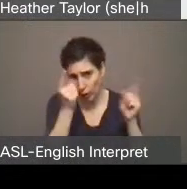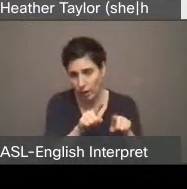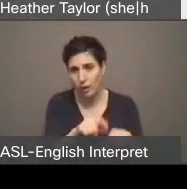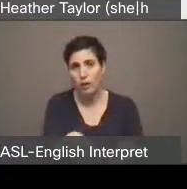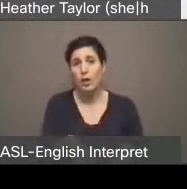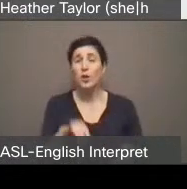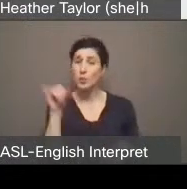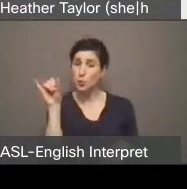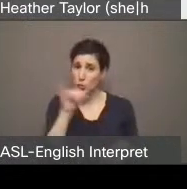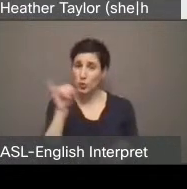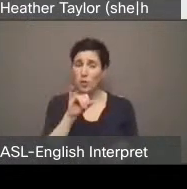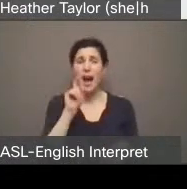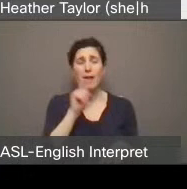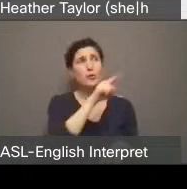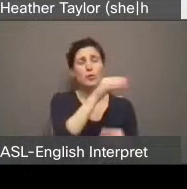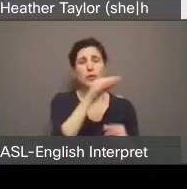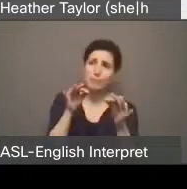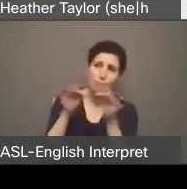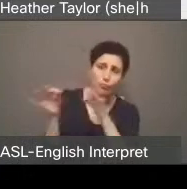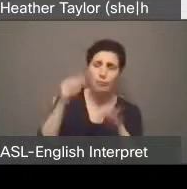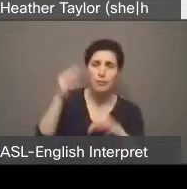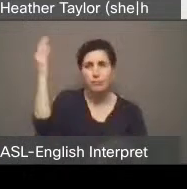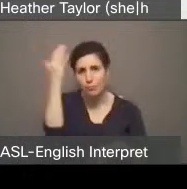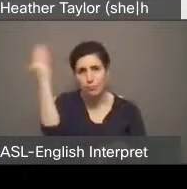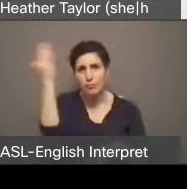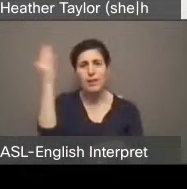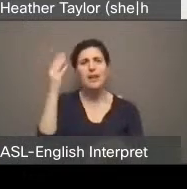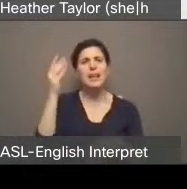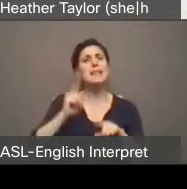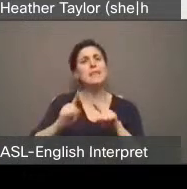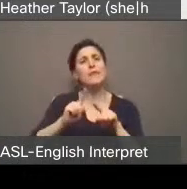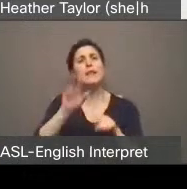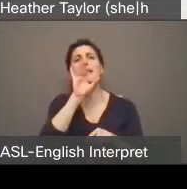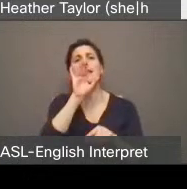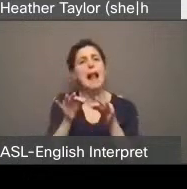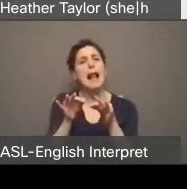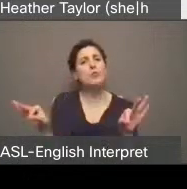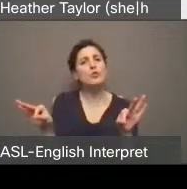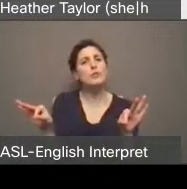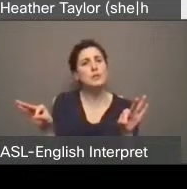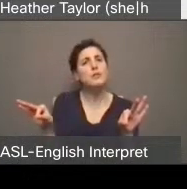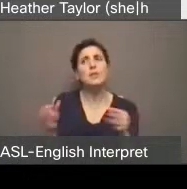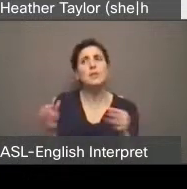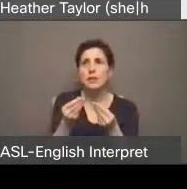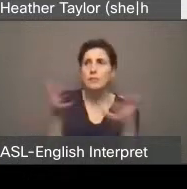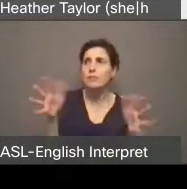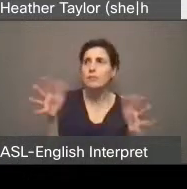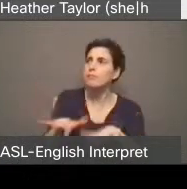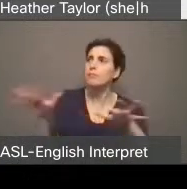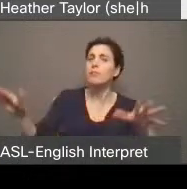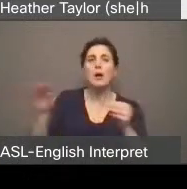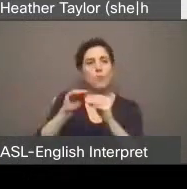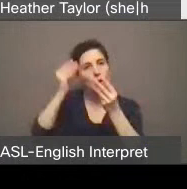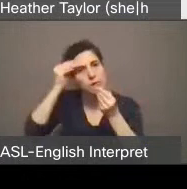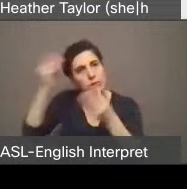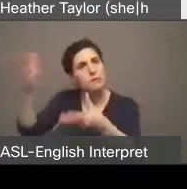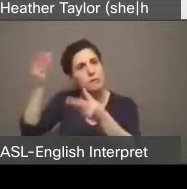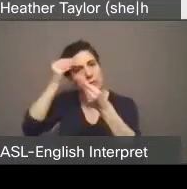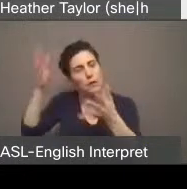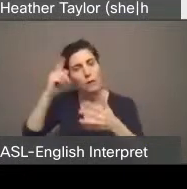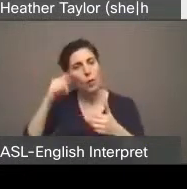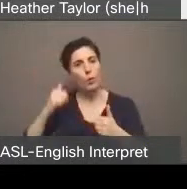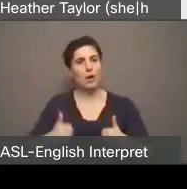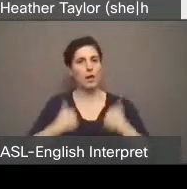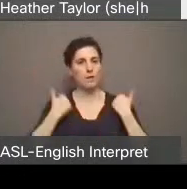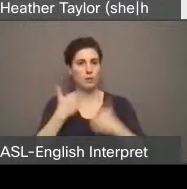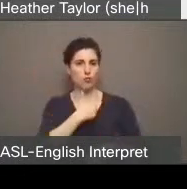languages on the existing building strategy should be provided broadly across Toronto. I would like to give a